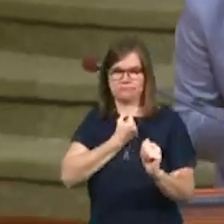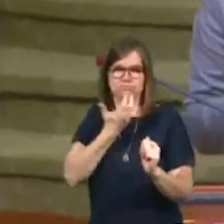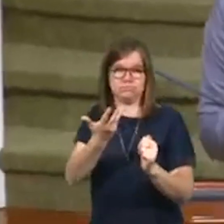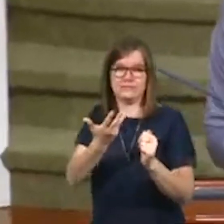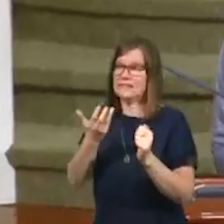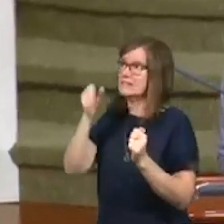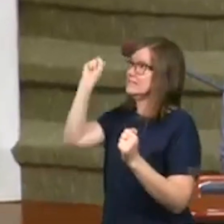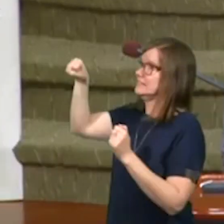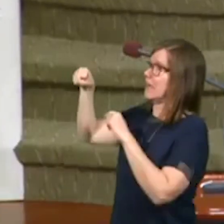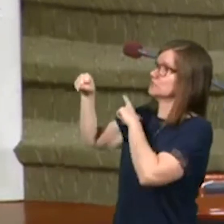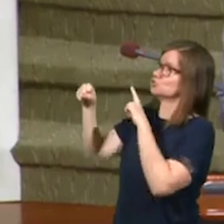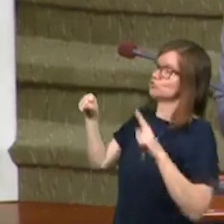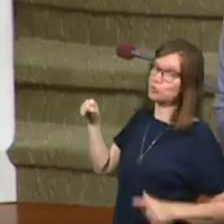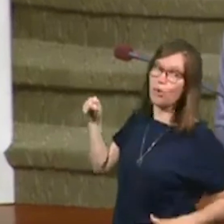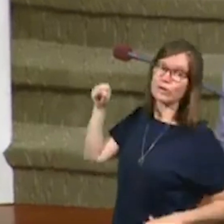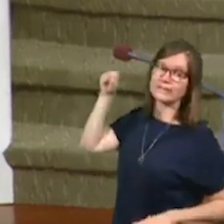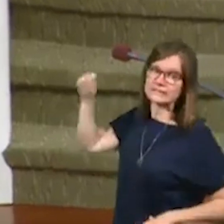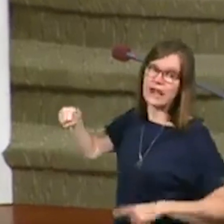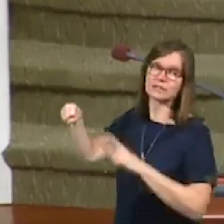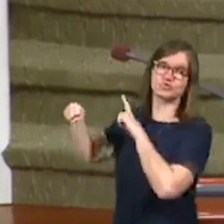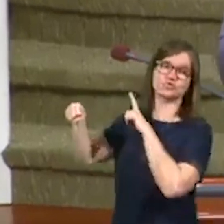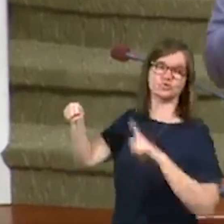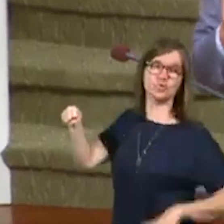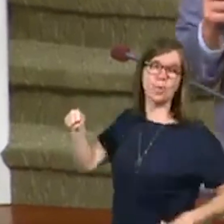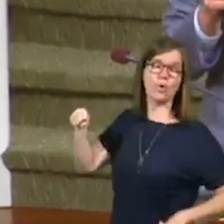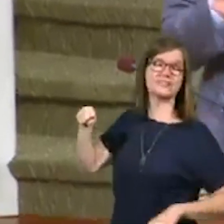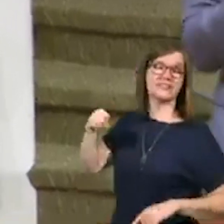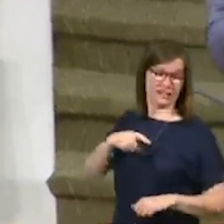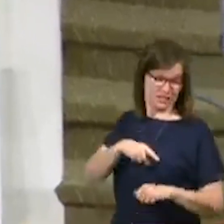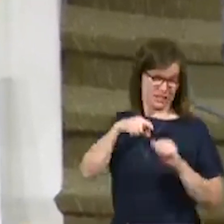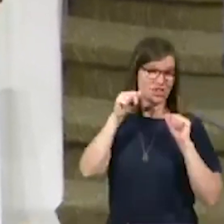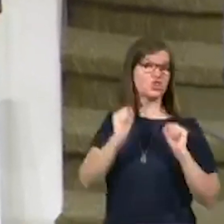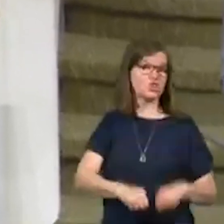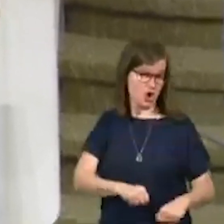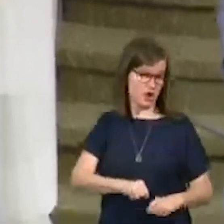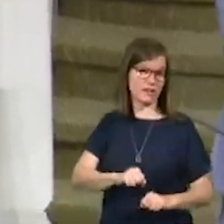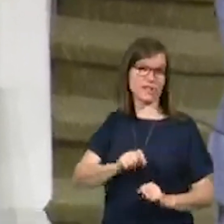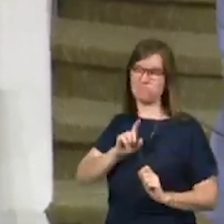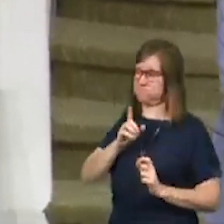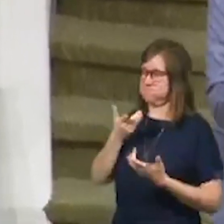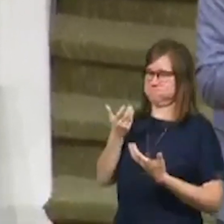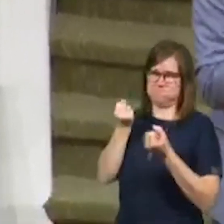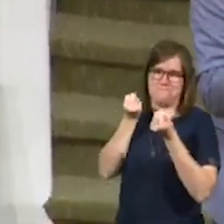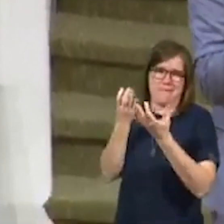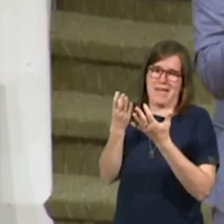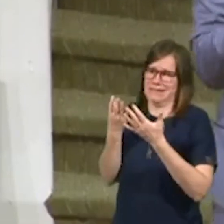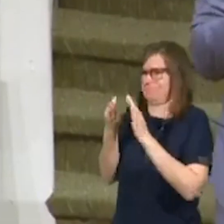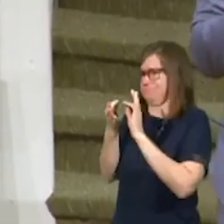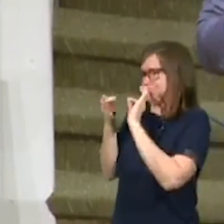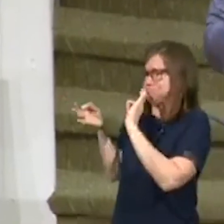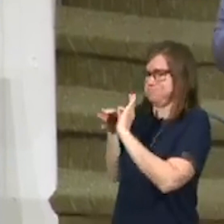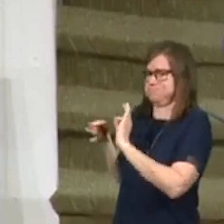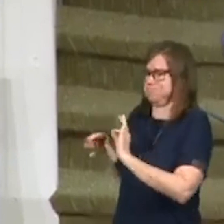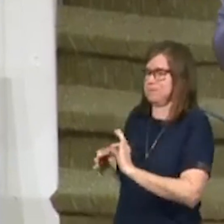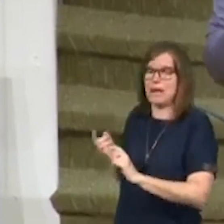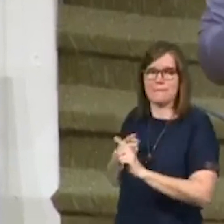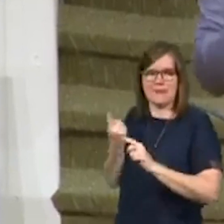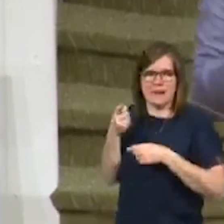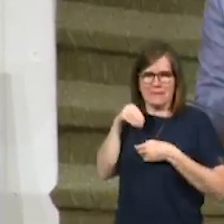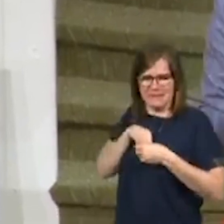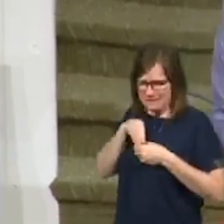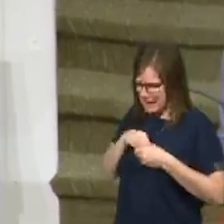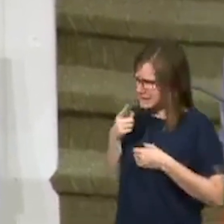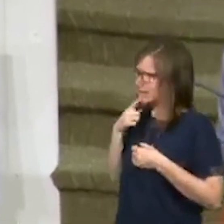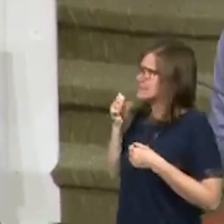Lord. Yes, Lord. Yes, Lord. She could have reacted a million different ways. And yet something inside of her